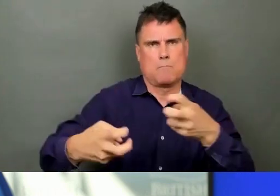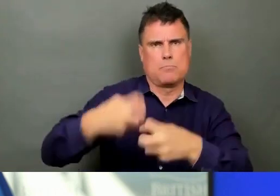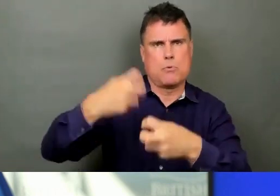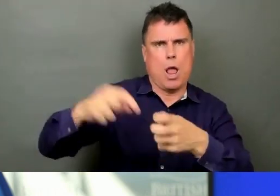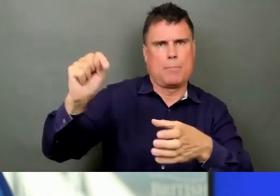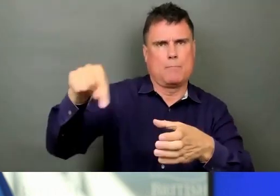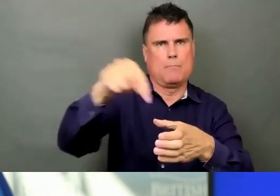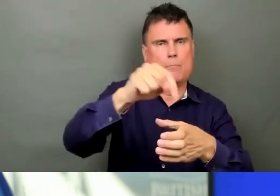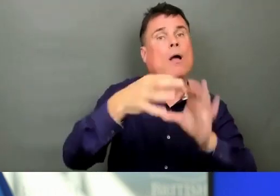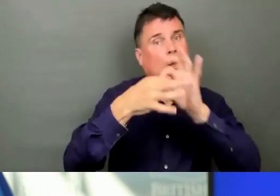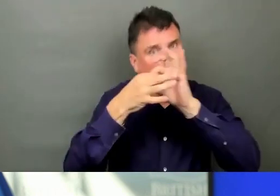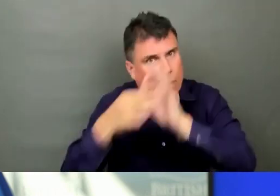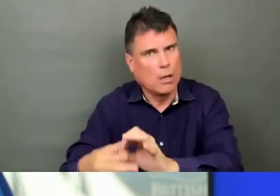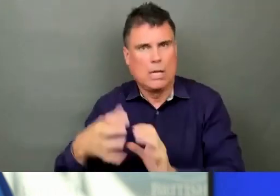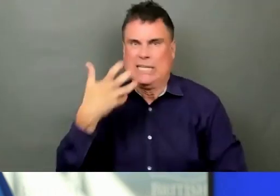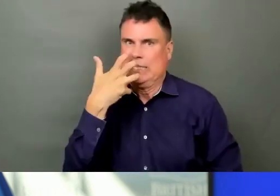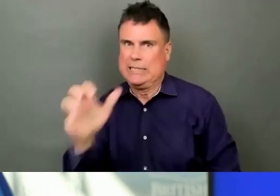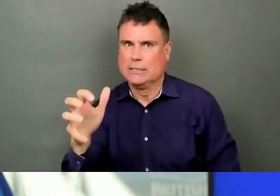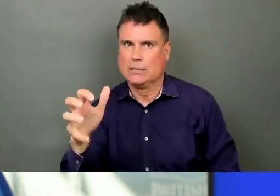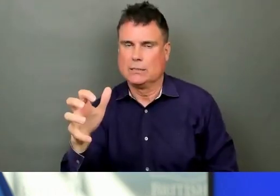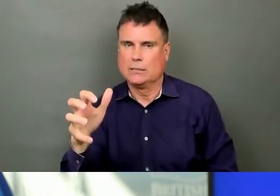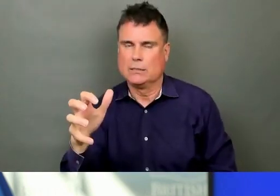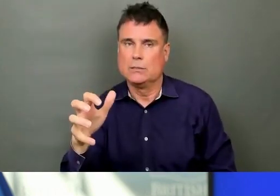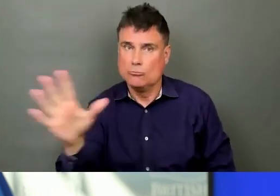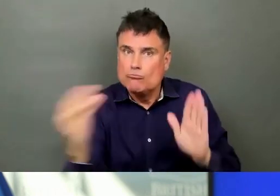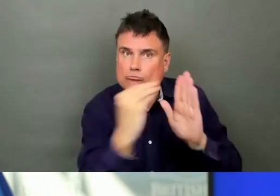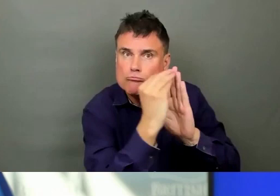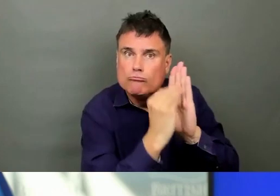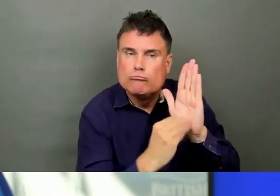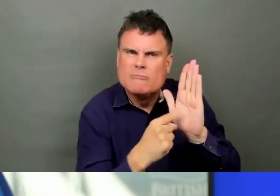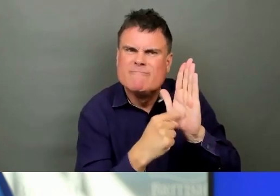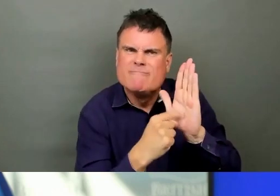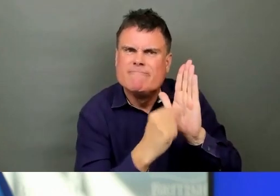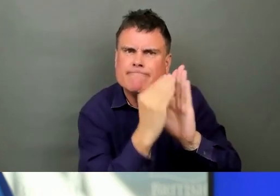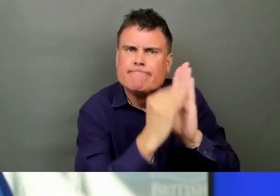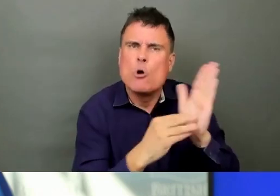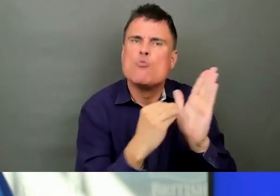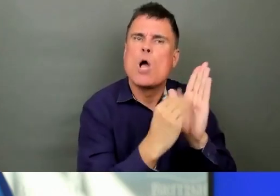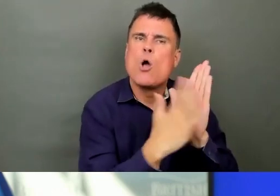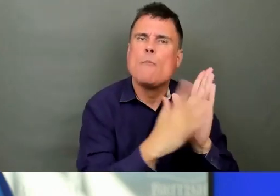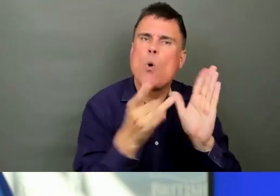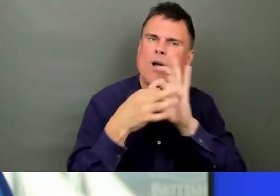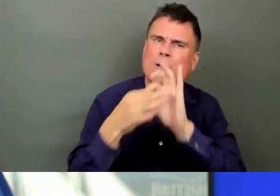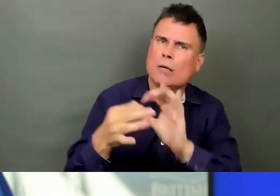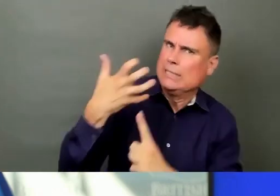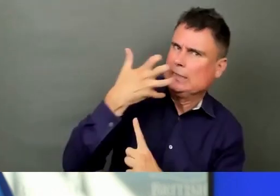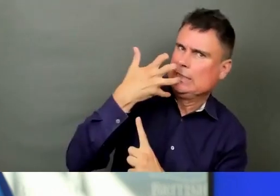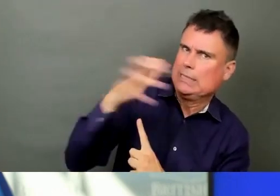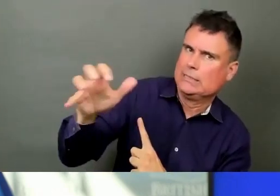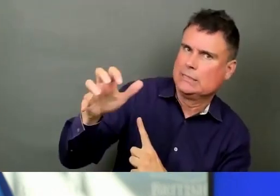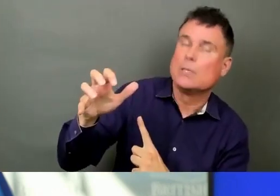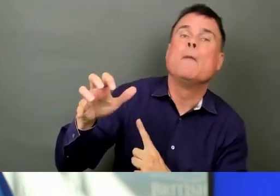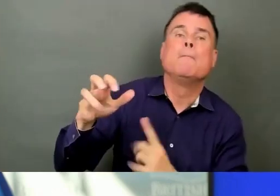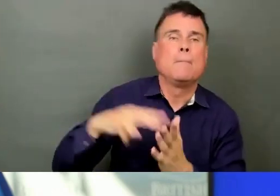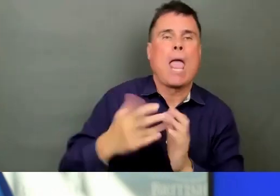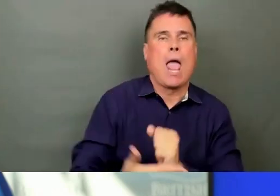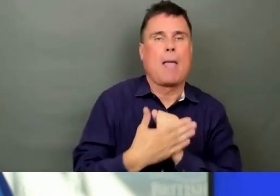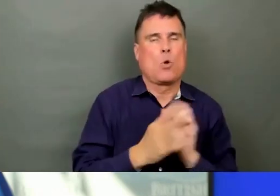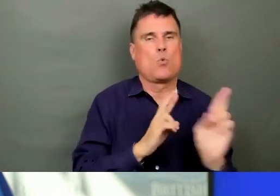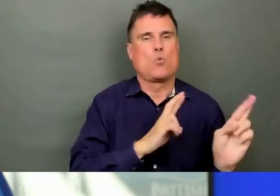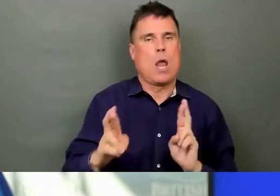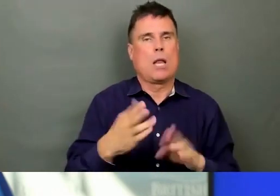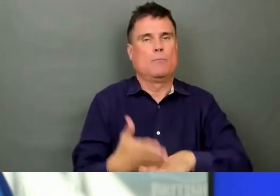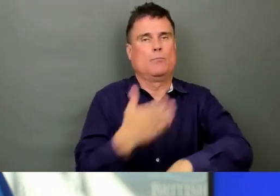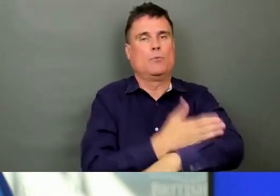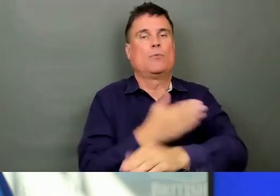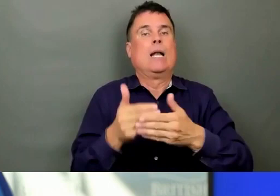have a proper response going forward? Well, I think this one I will ask Dr. Henderson to comment